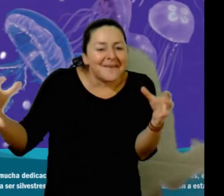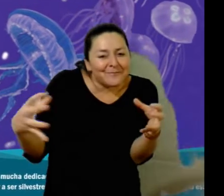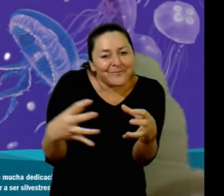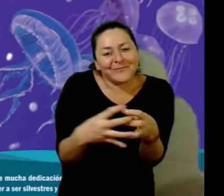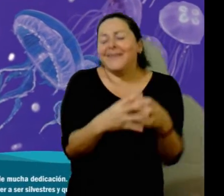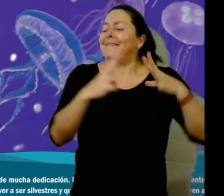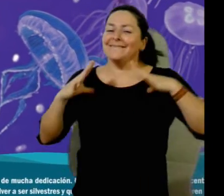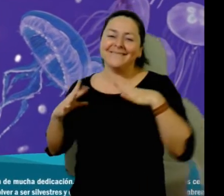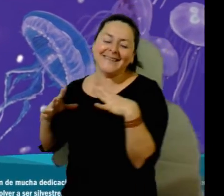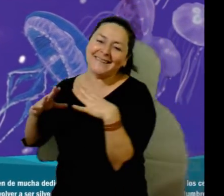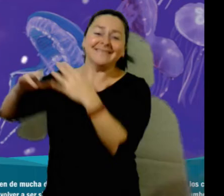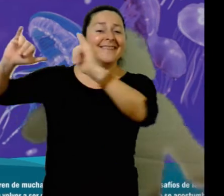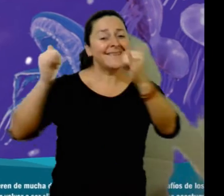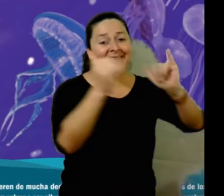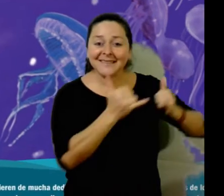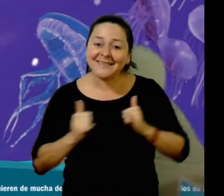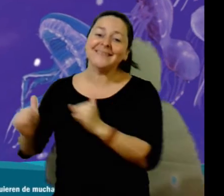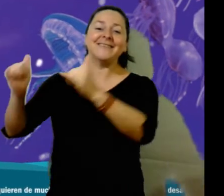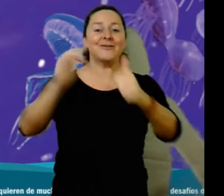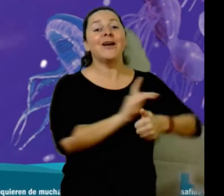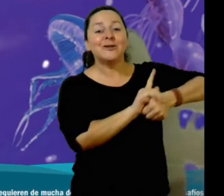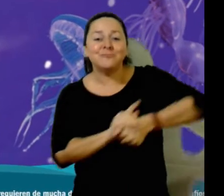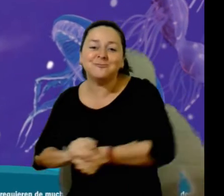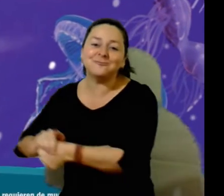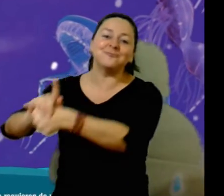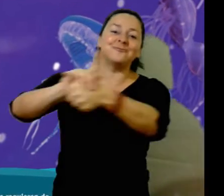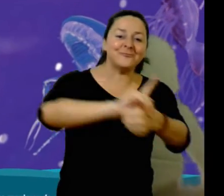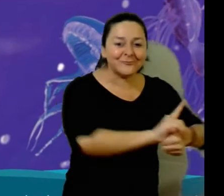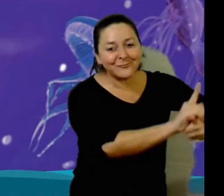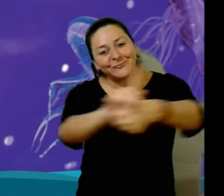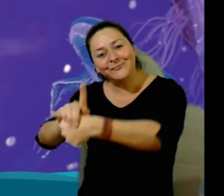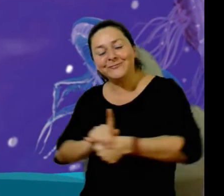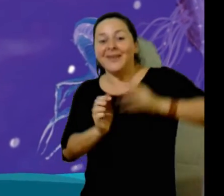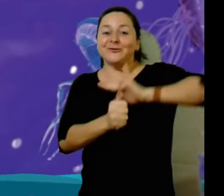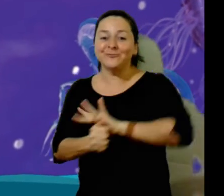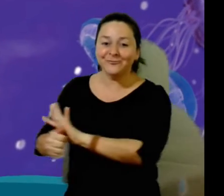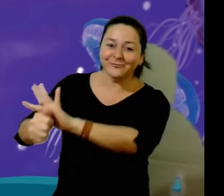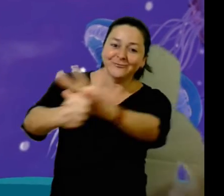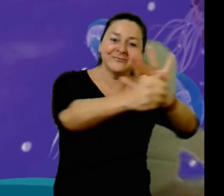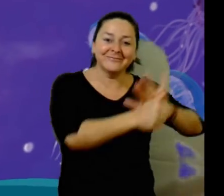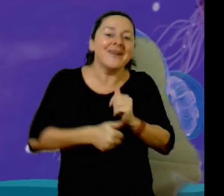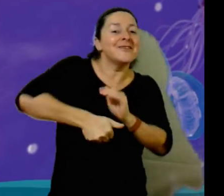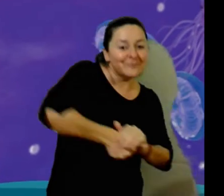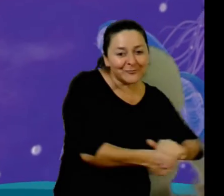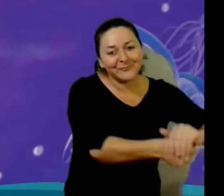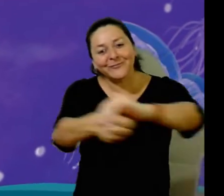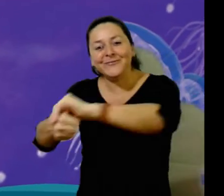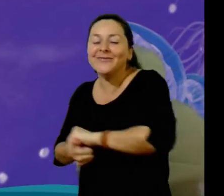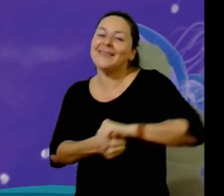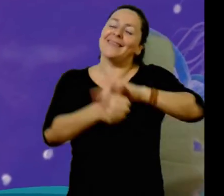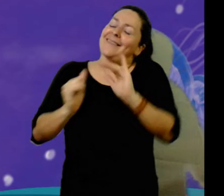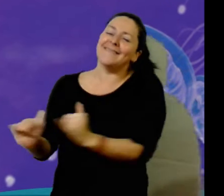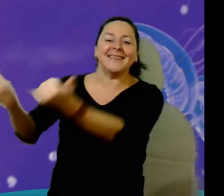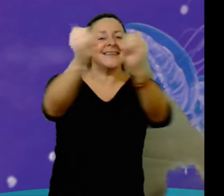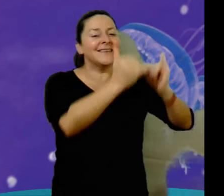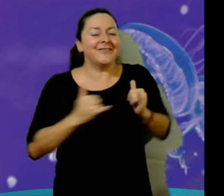that little by little turns into the form of Karapada. The sisters all reunite and swim in circles to